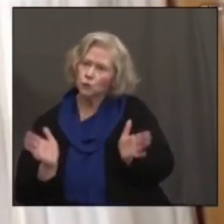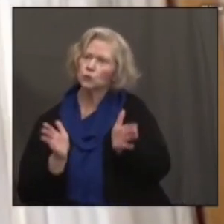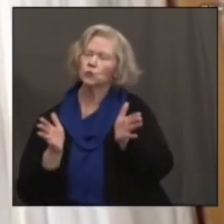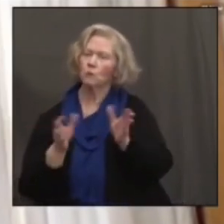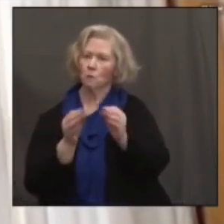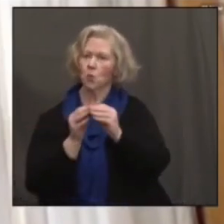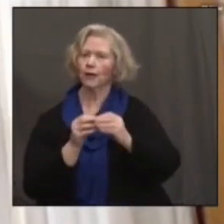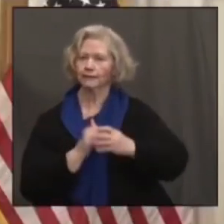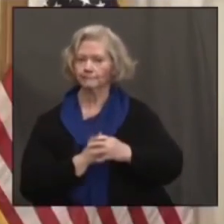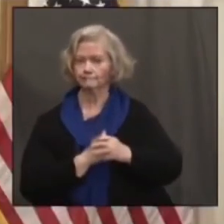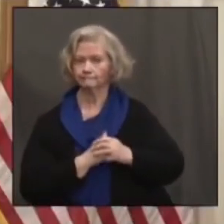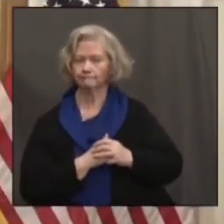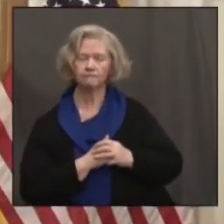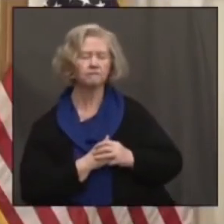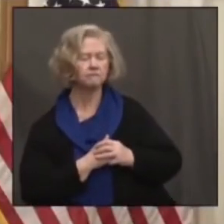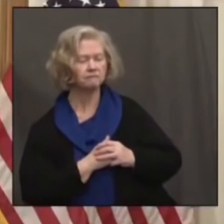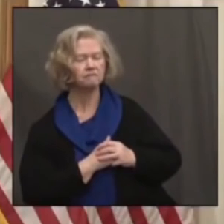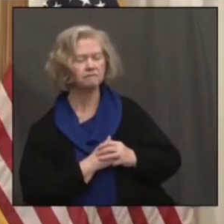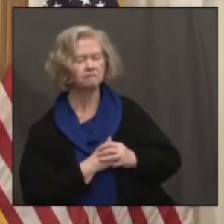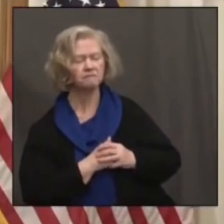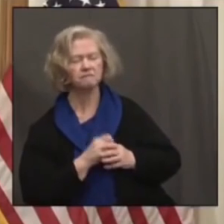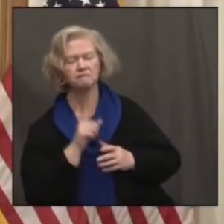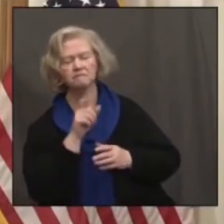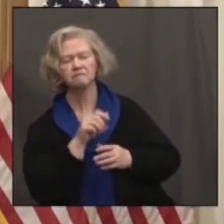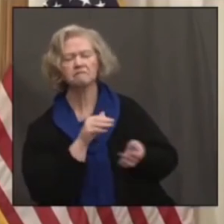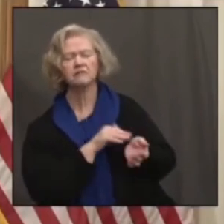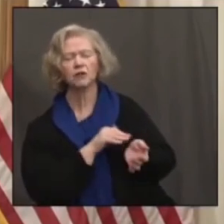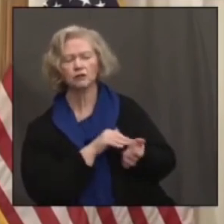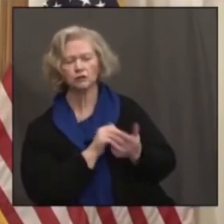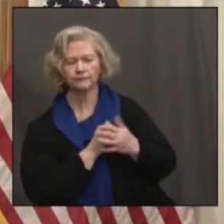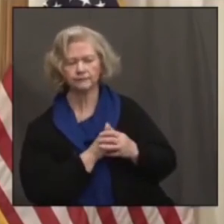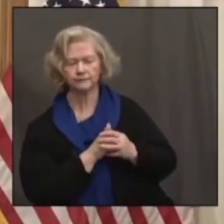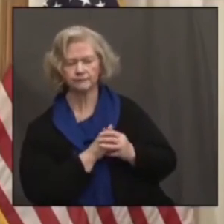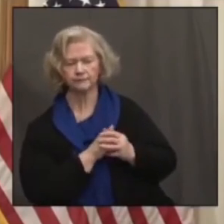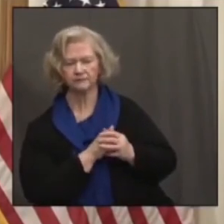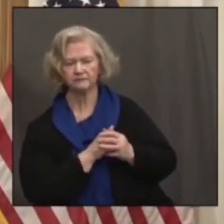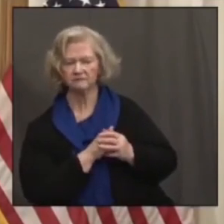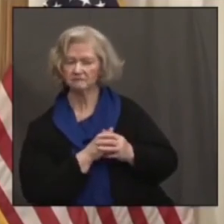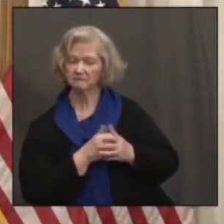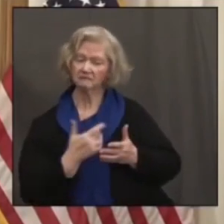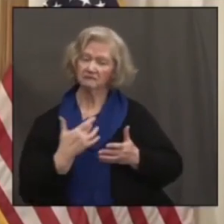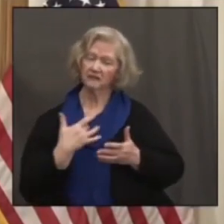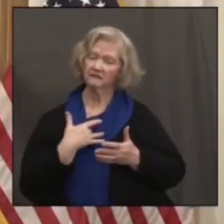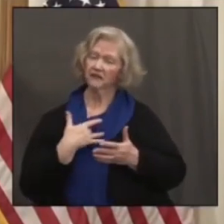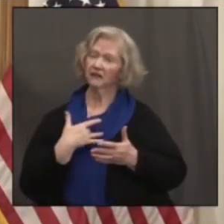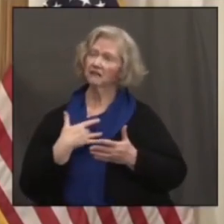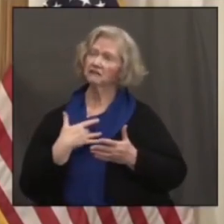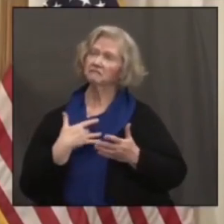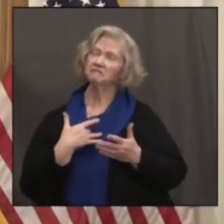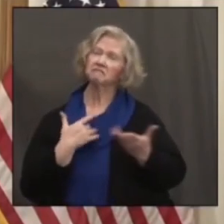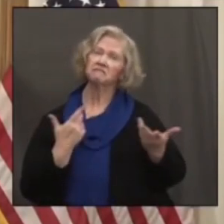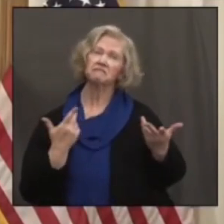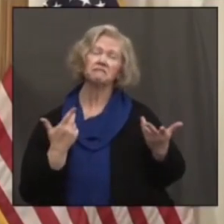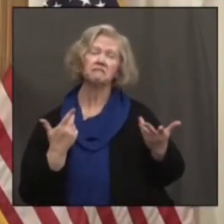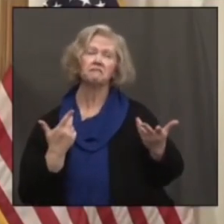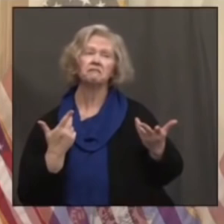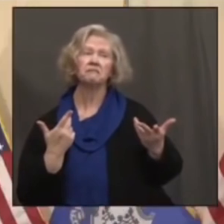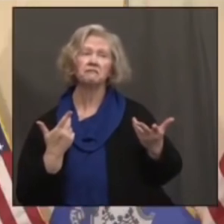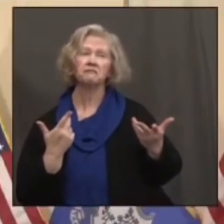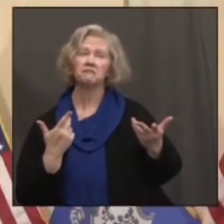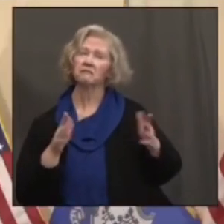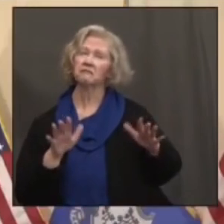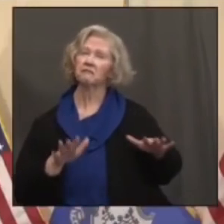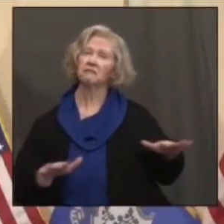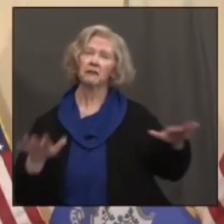forward even further. And Dr. Koh, where would you say Connecticut stands in terms of the